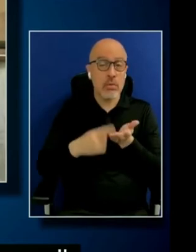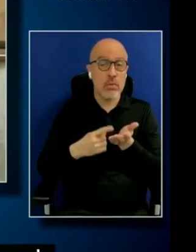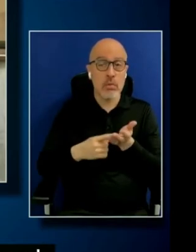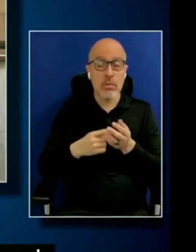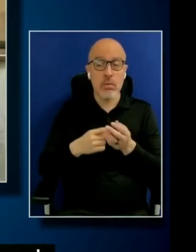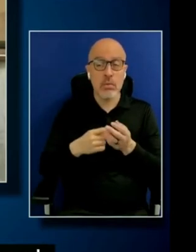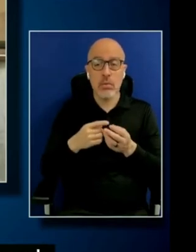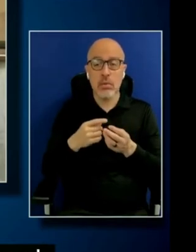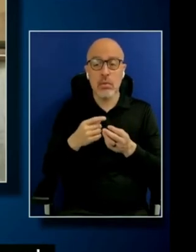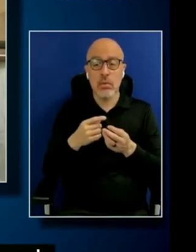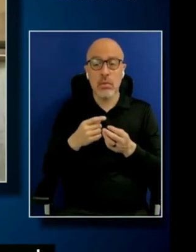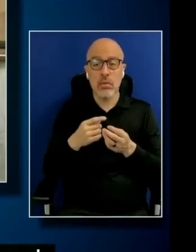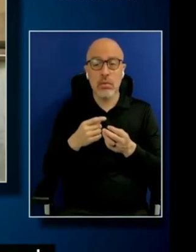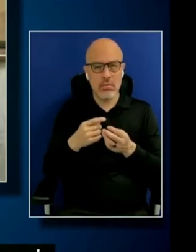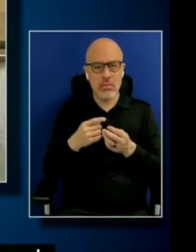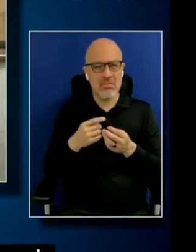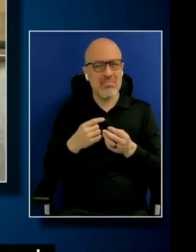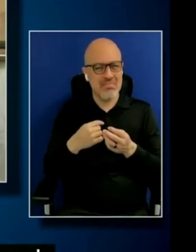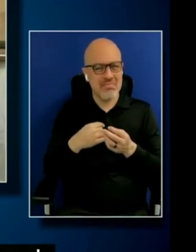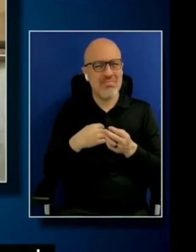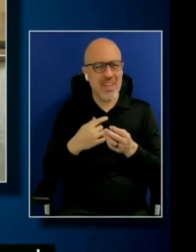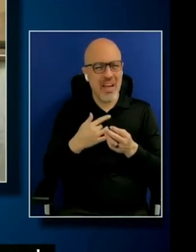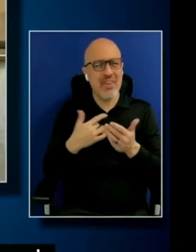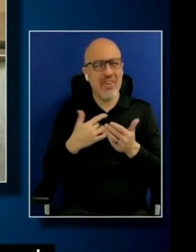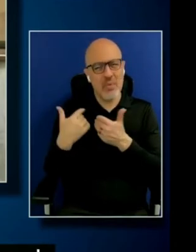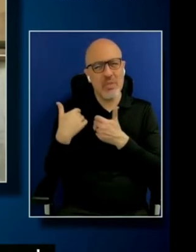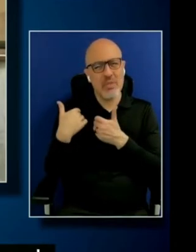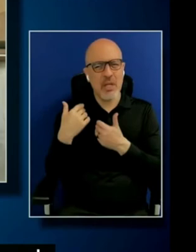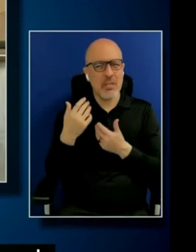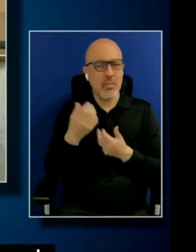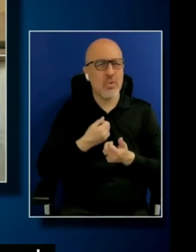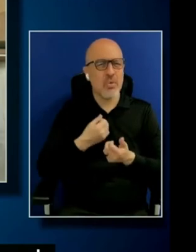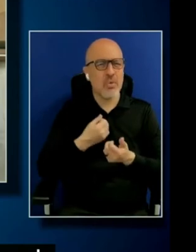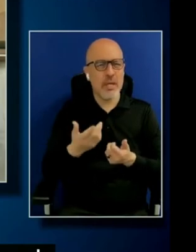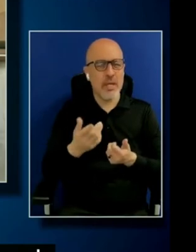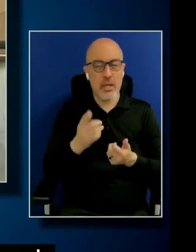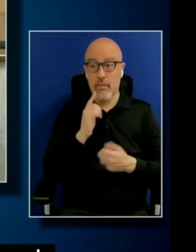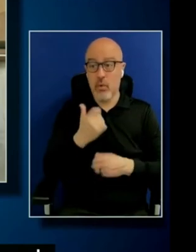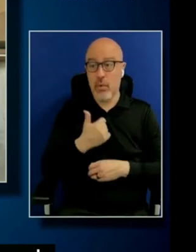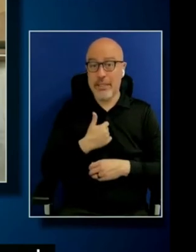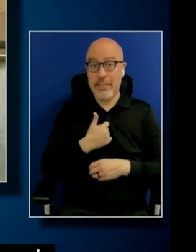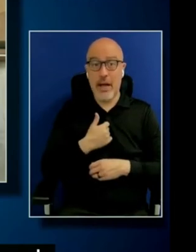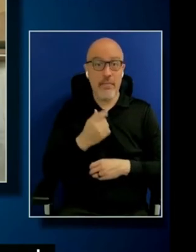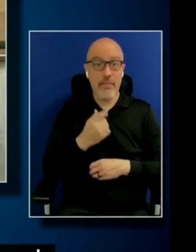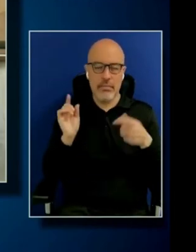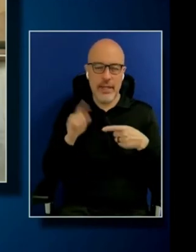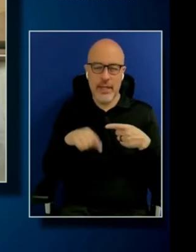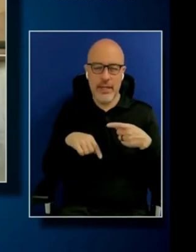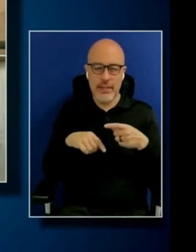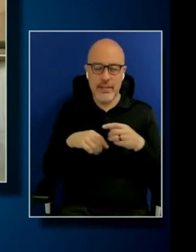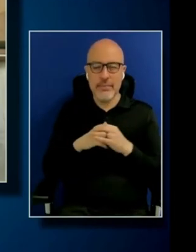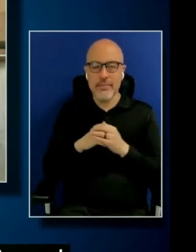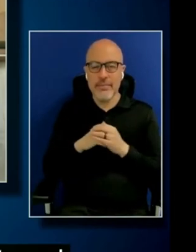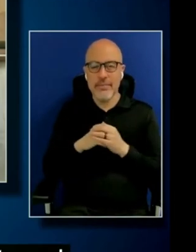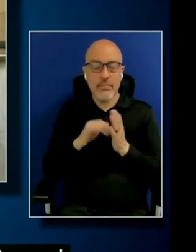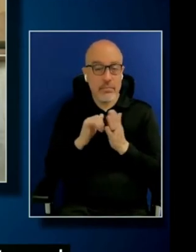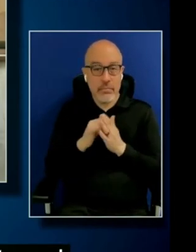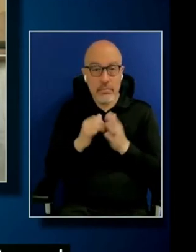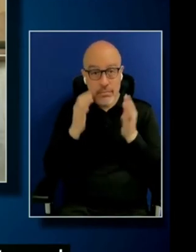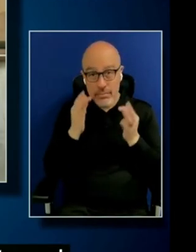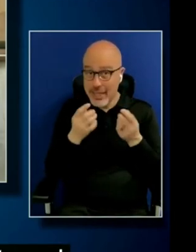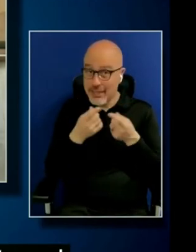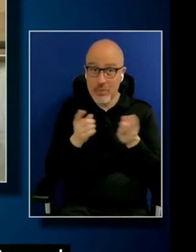And I feel a responsibility to speak, not just for myself, but for them, to all of us. We had